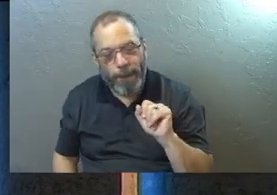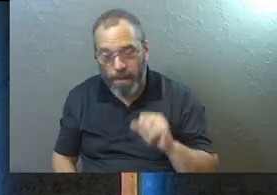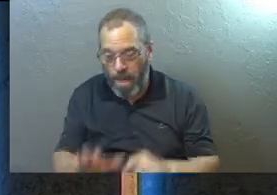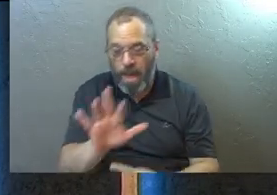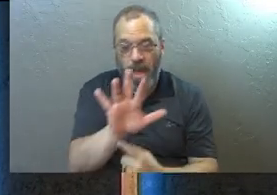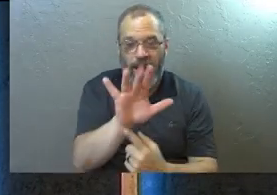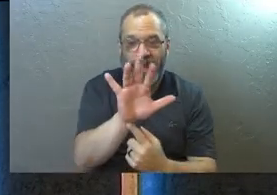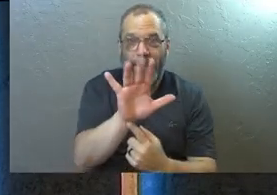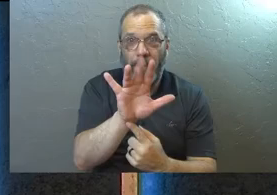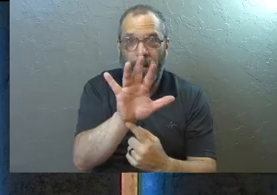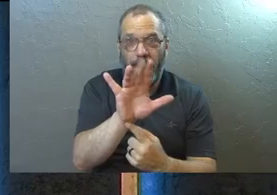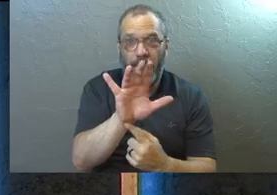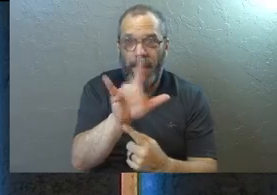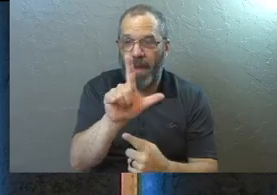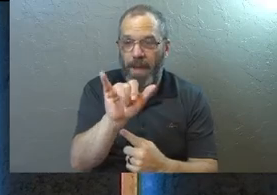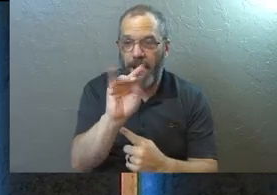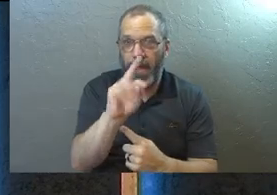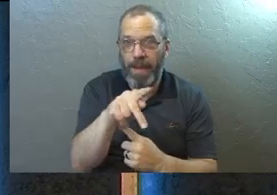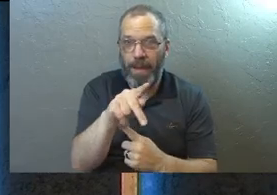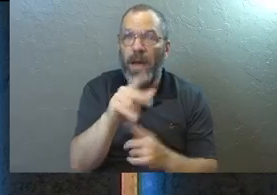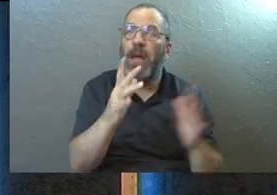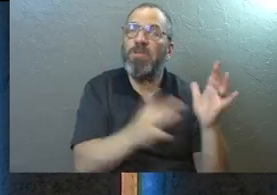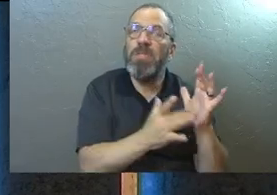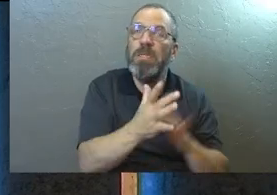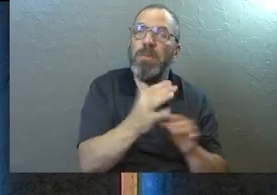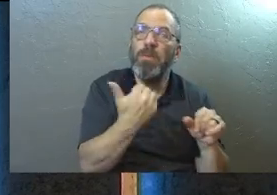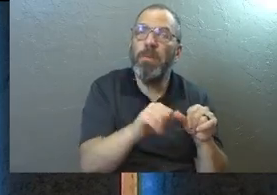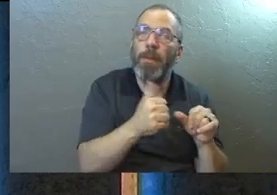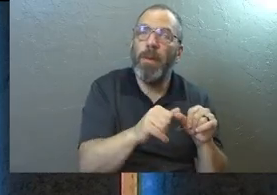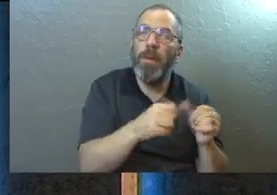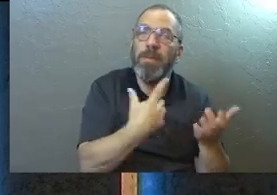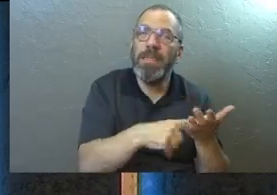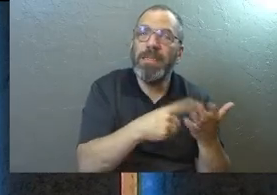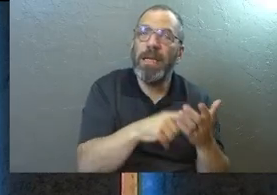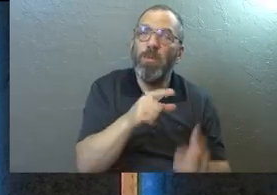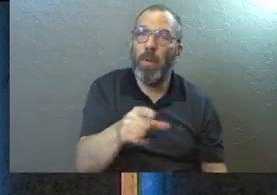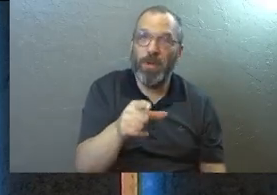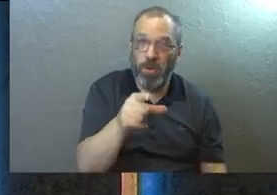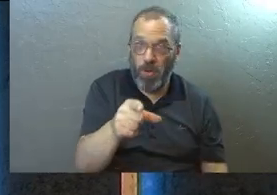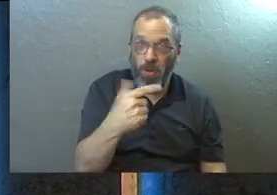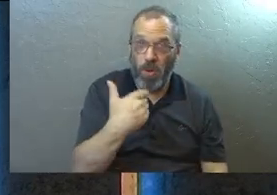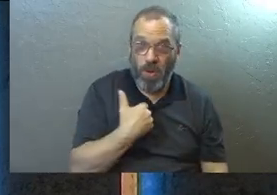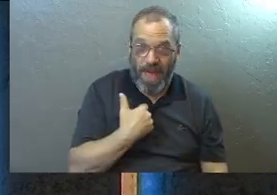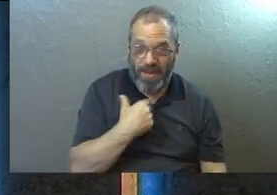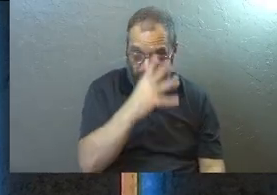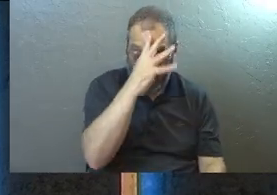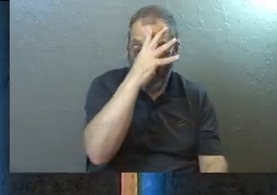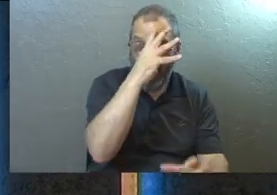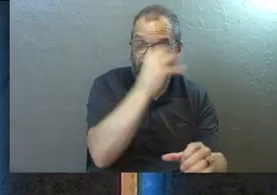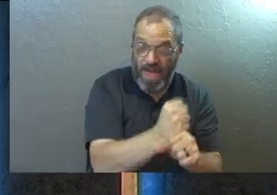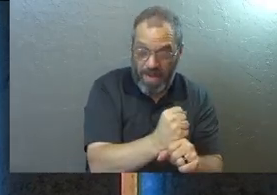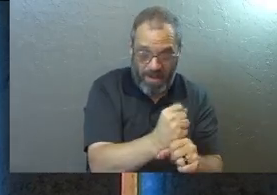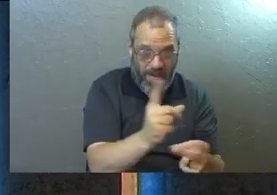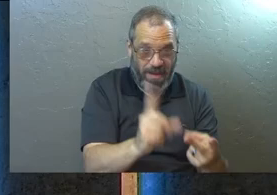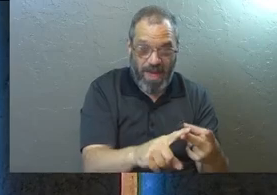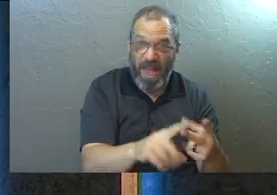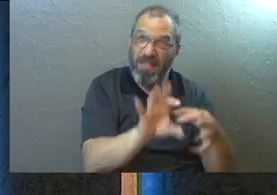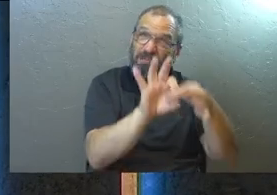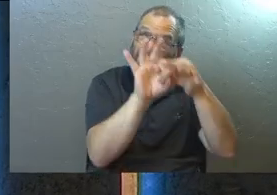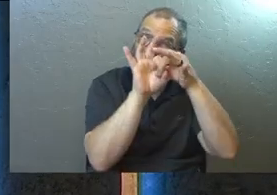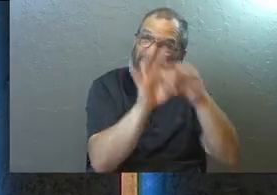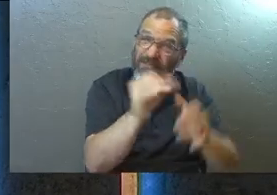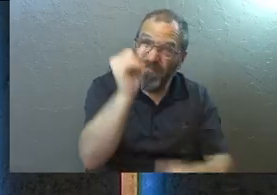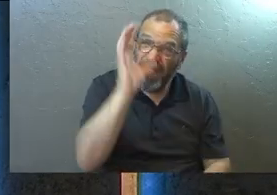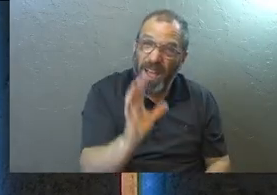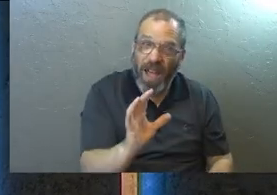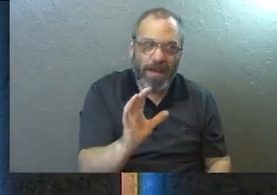Lampstand is this idea. Jesus had talked about it. When you've got the faith, when you've got this relationship